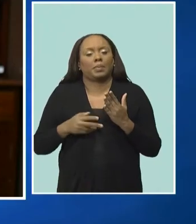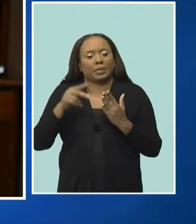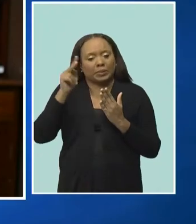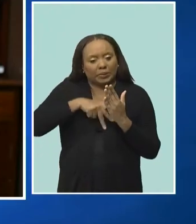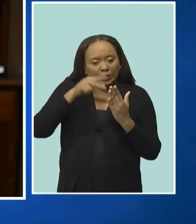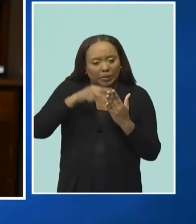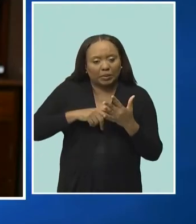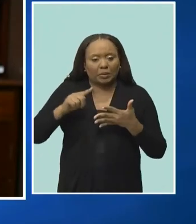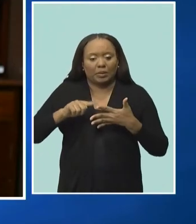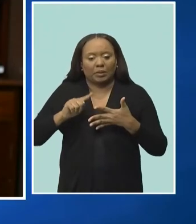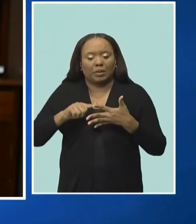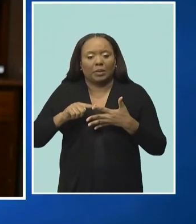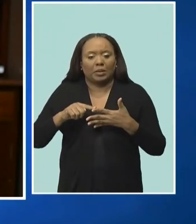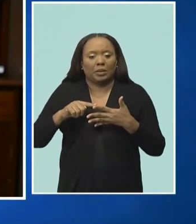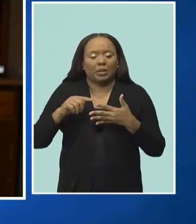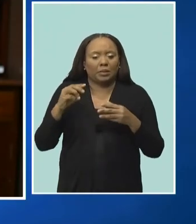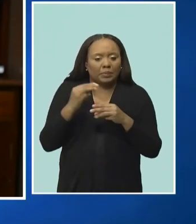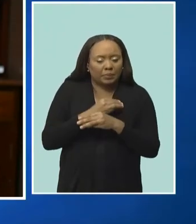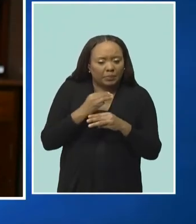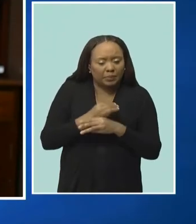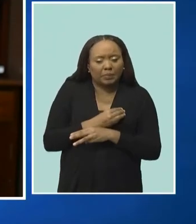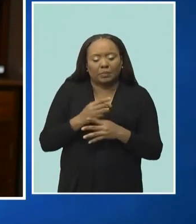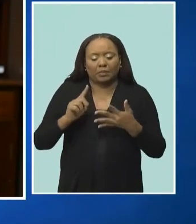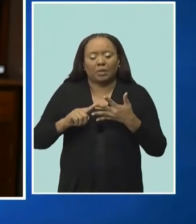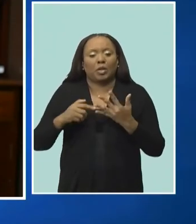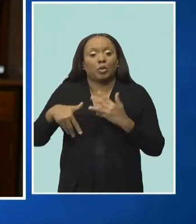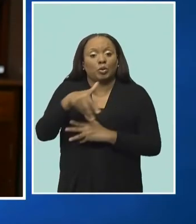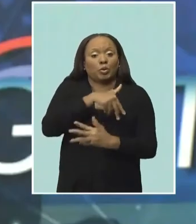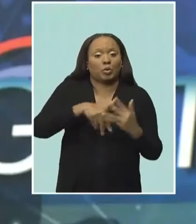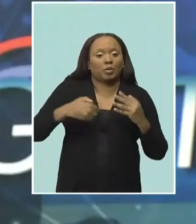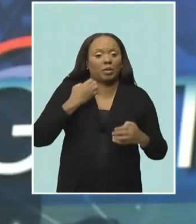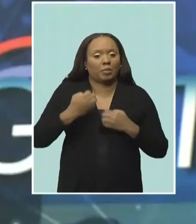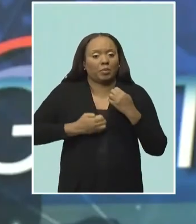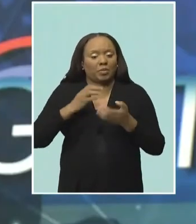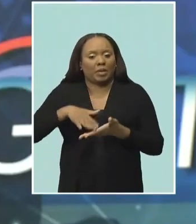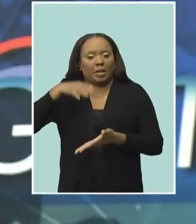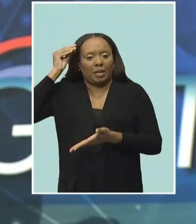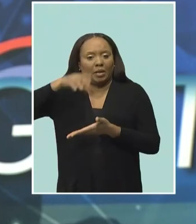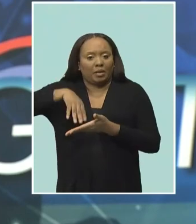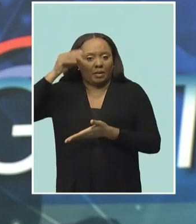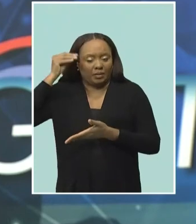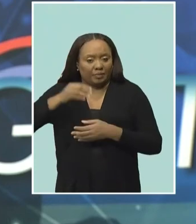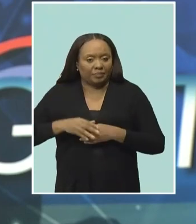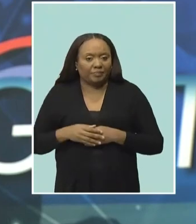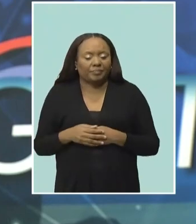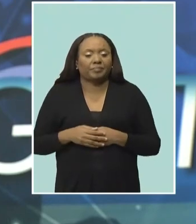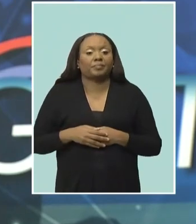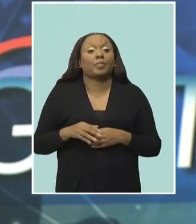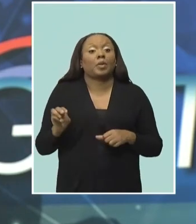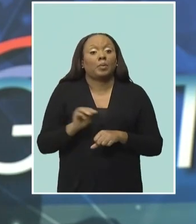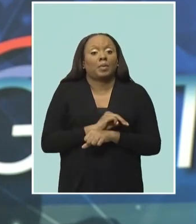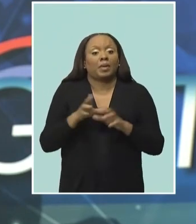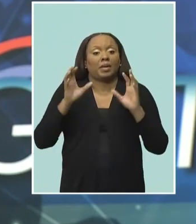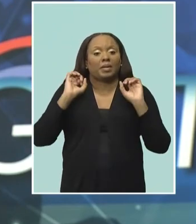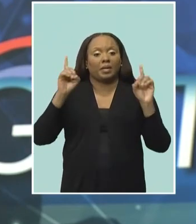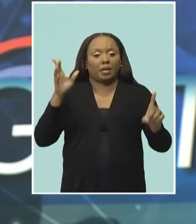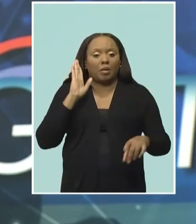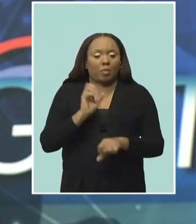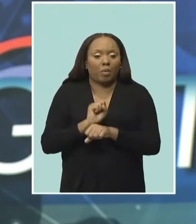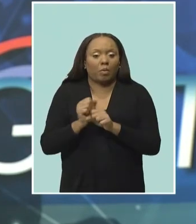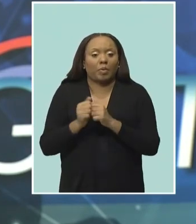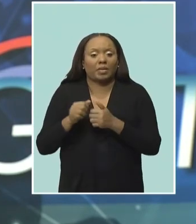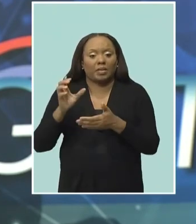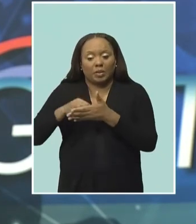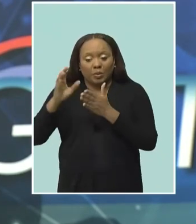and social and emotional learning. The Ministry of Education will be working with students, teachers,